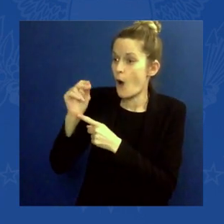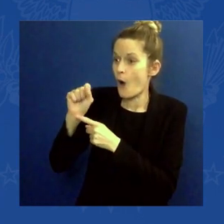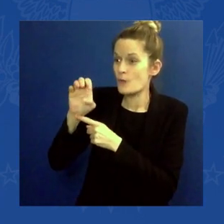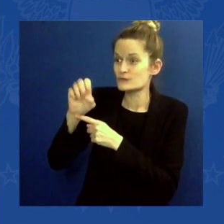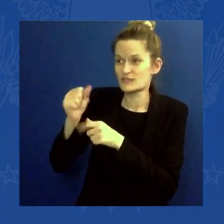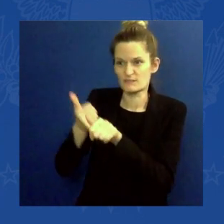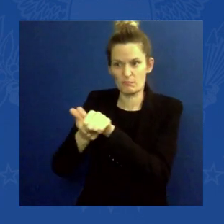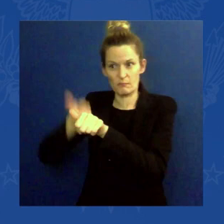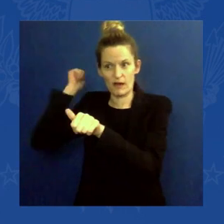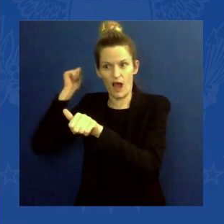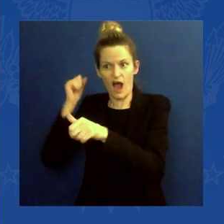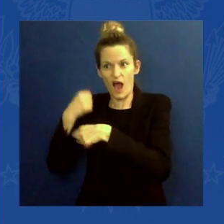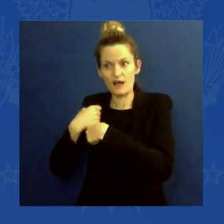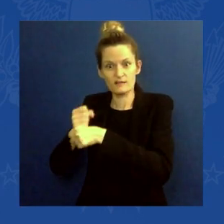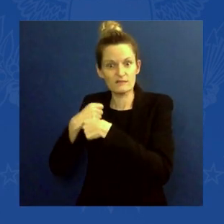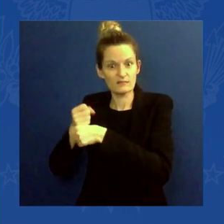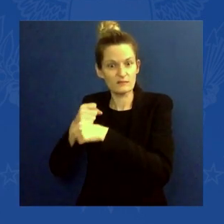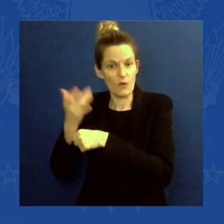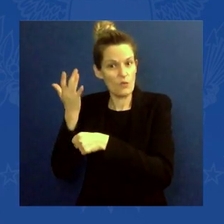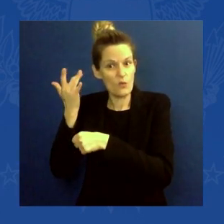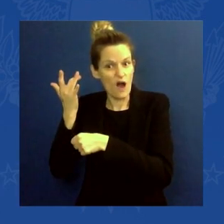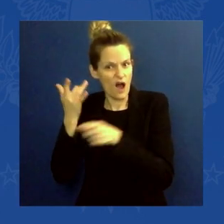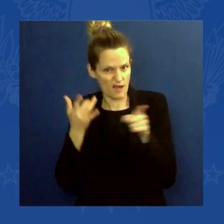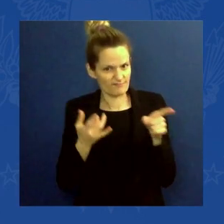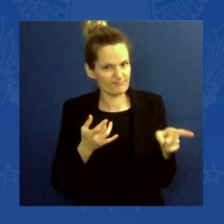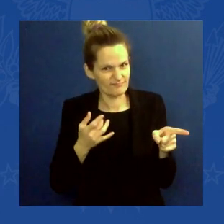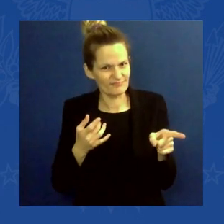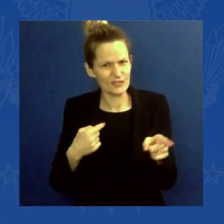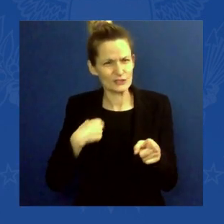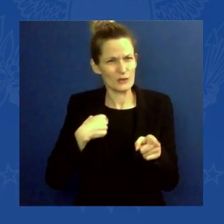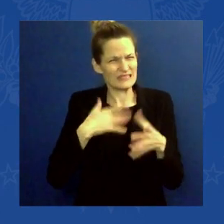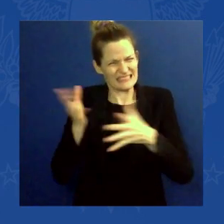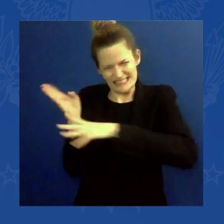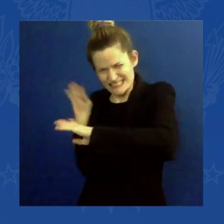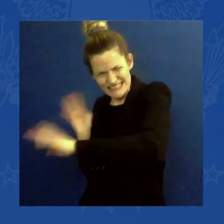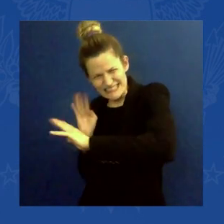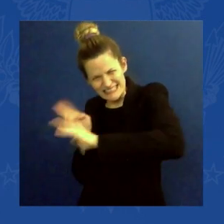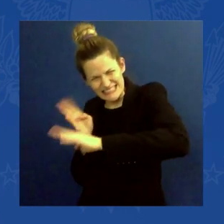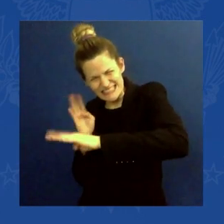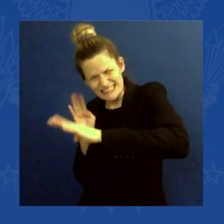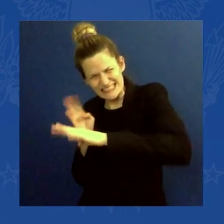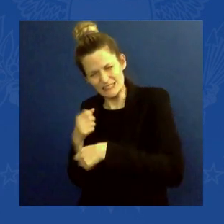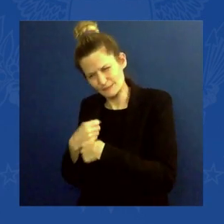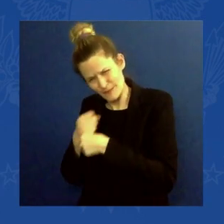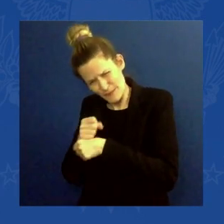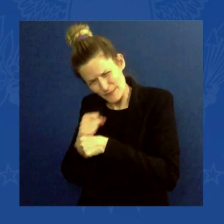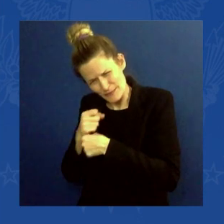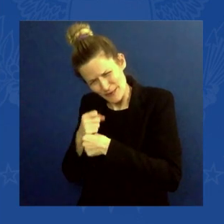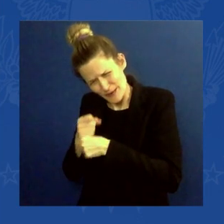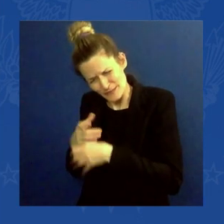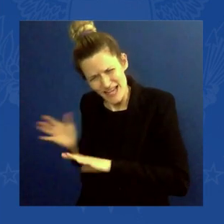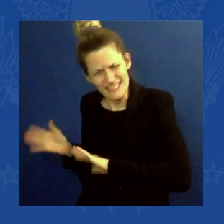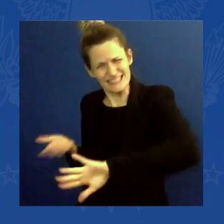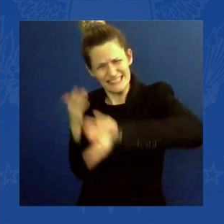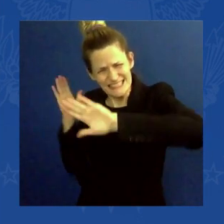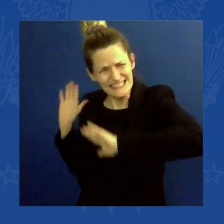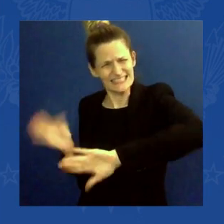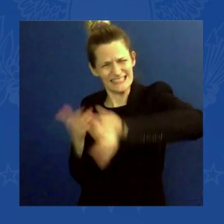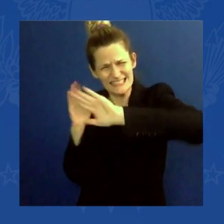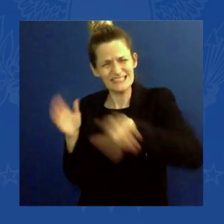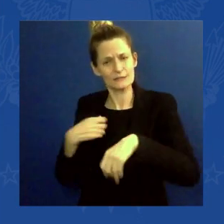restarted the idle production line in Oklahoma, bringing back to work and delivering thousands